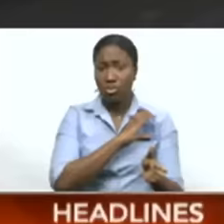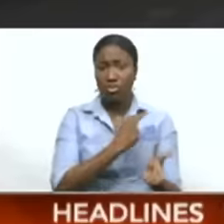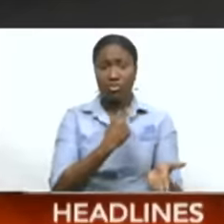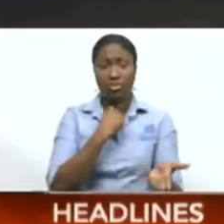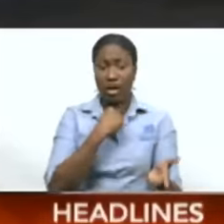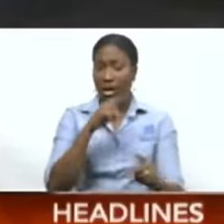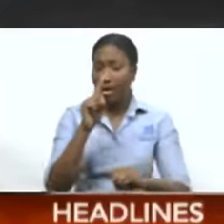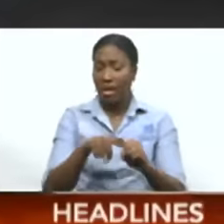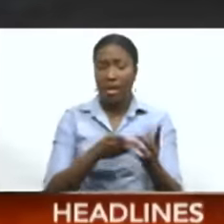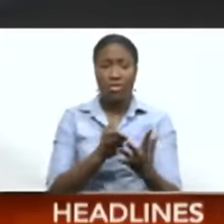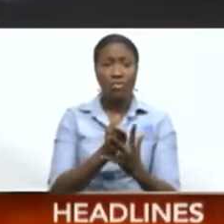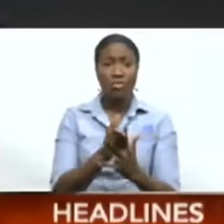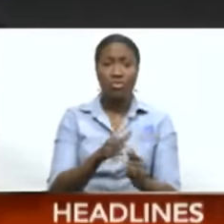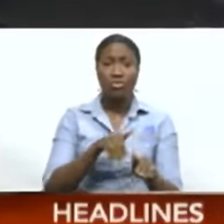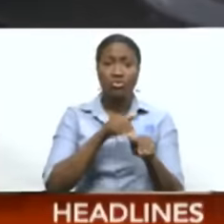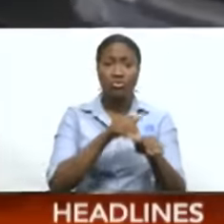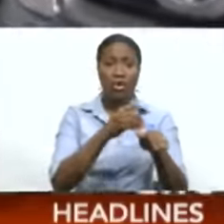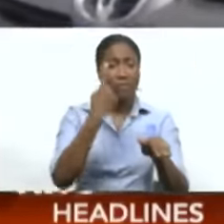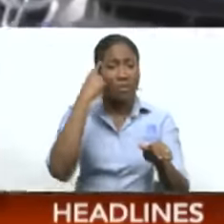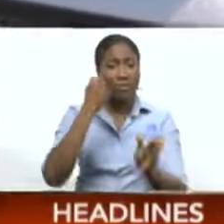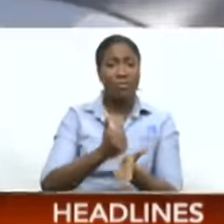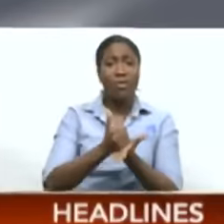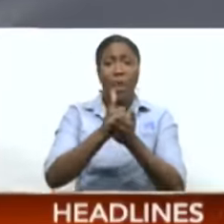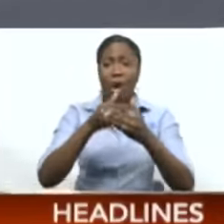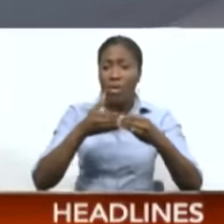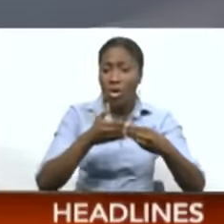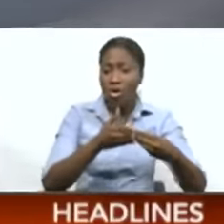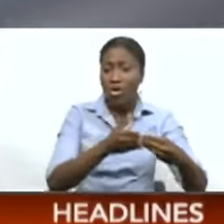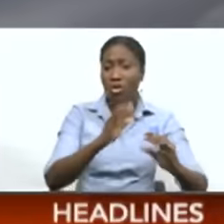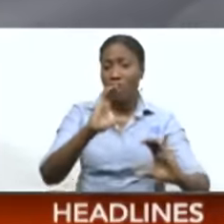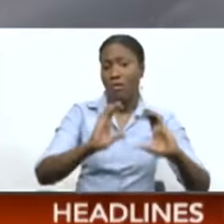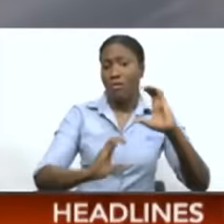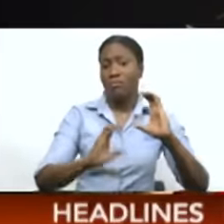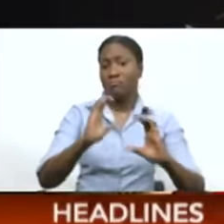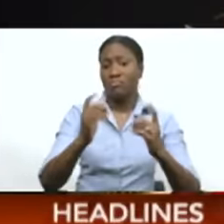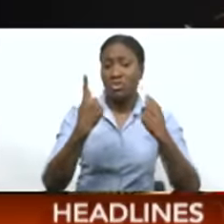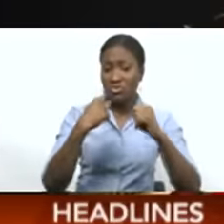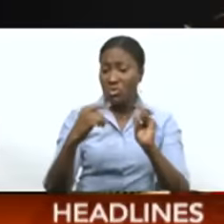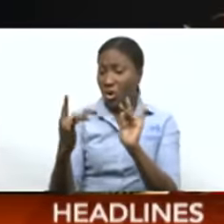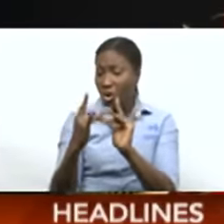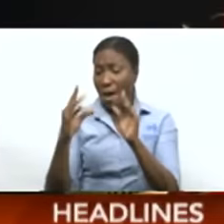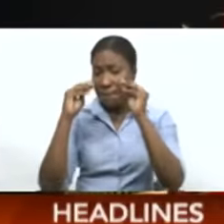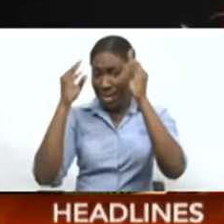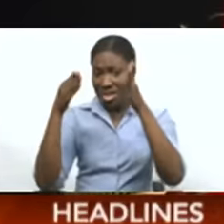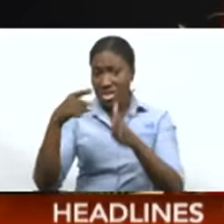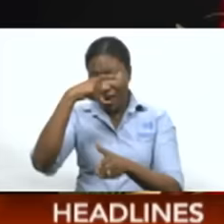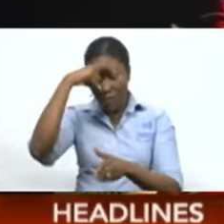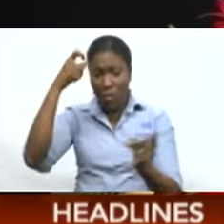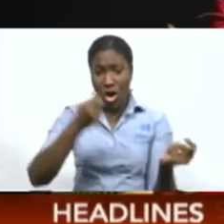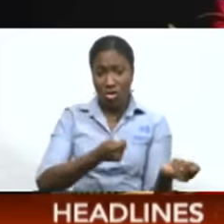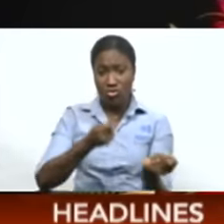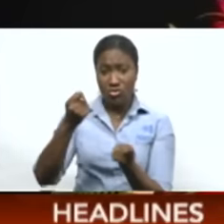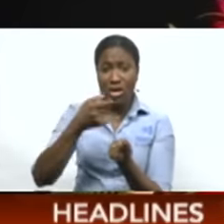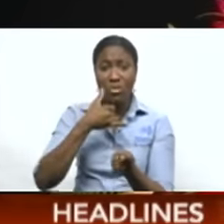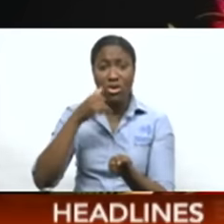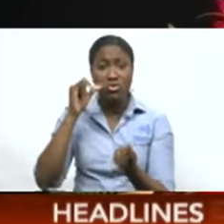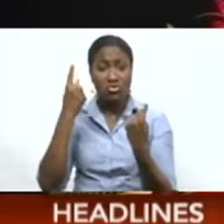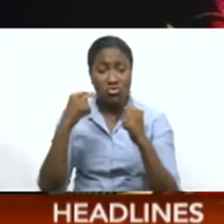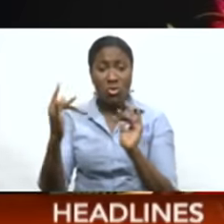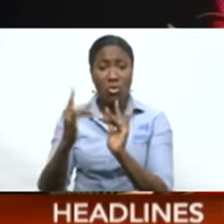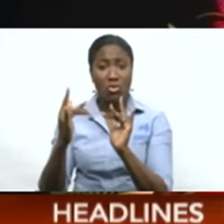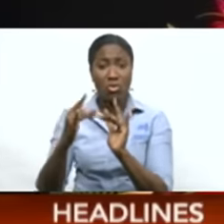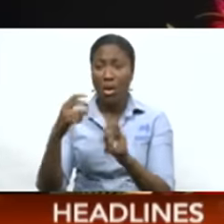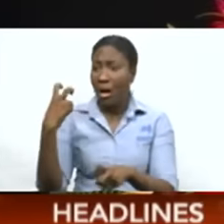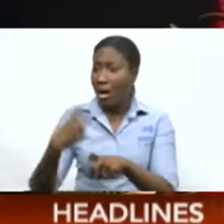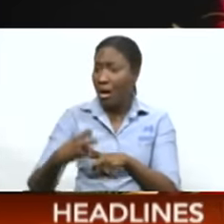through the traffic to be able to direct vehicles. He said getting in contact with the Minister of Works and Transport, Rohan Sinan, yesterday also proved